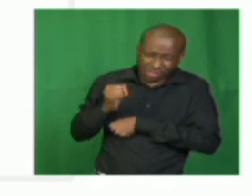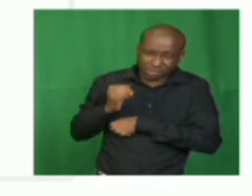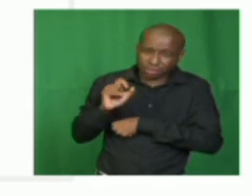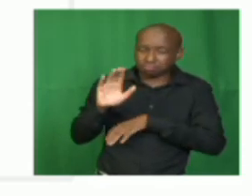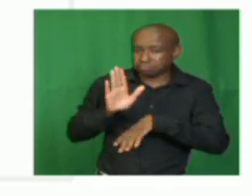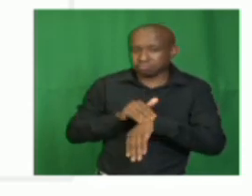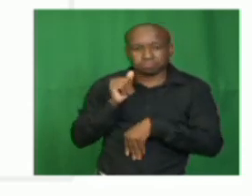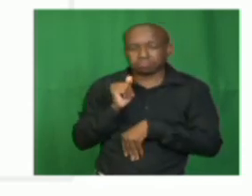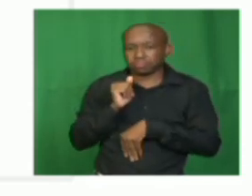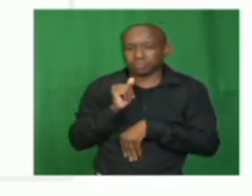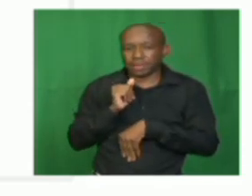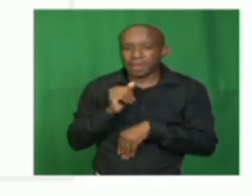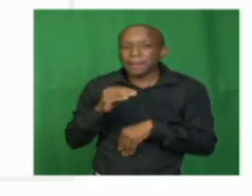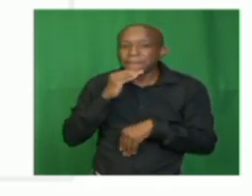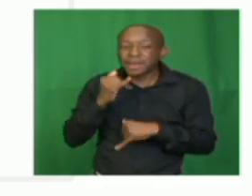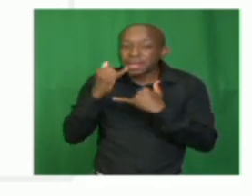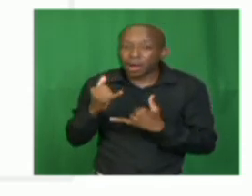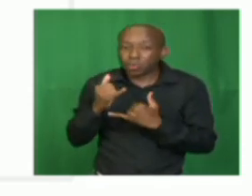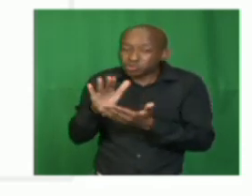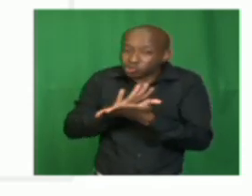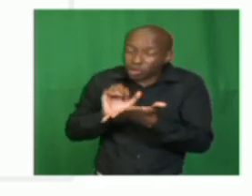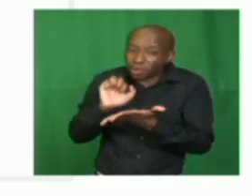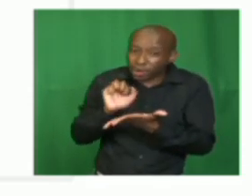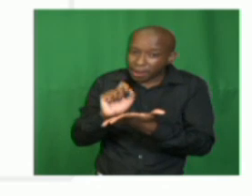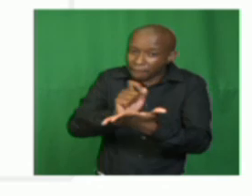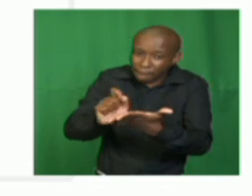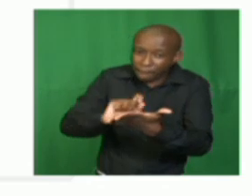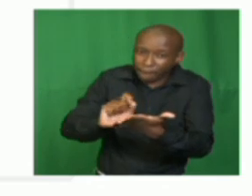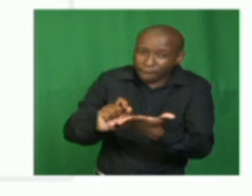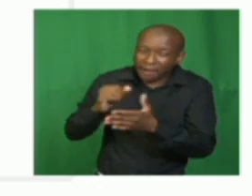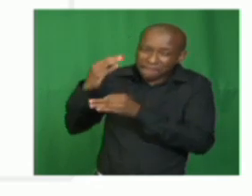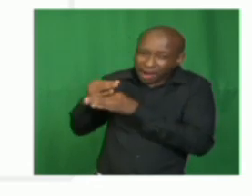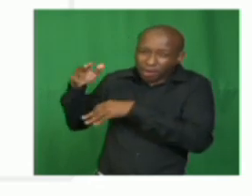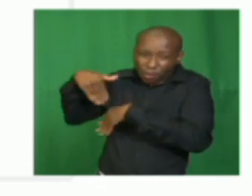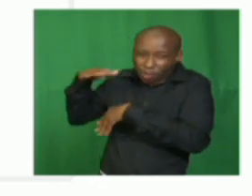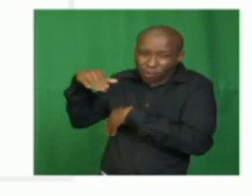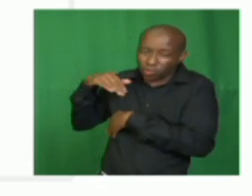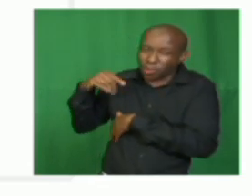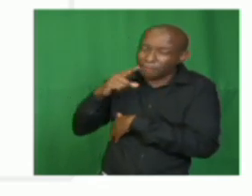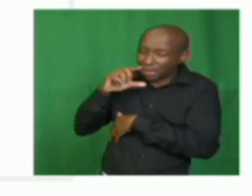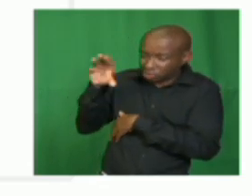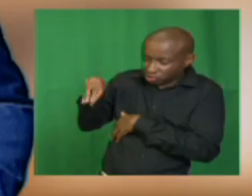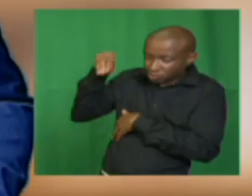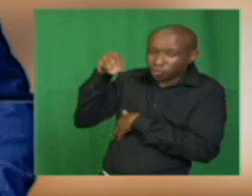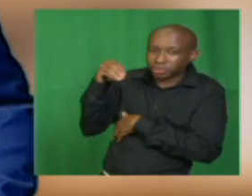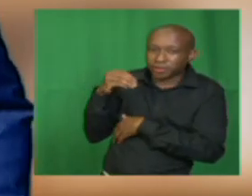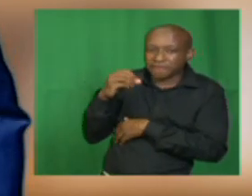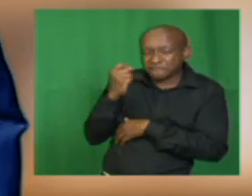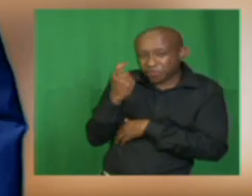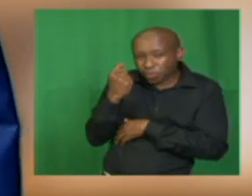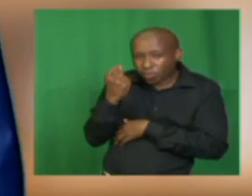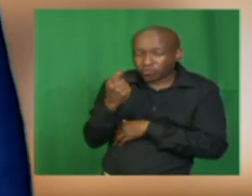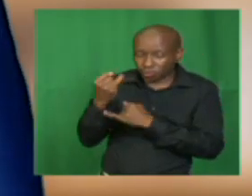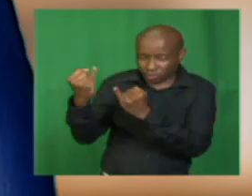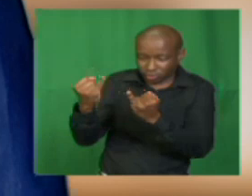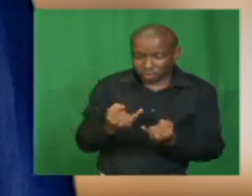story that you are going to write, you will not mention this. But you have just taken a scene from the past to introduce your story.